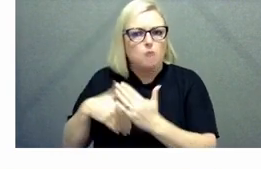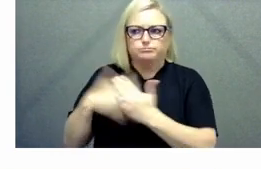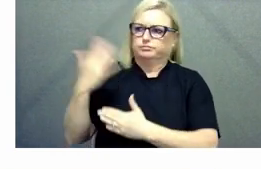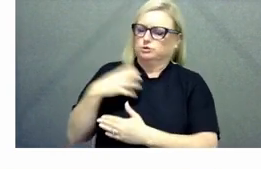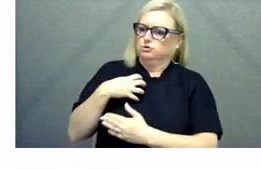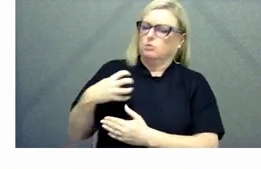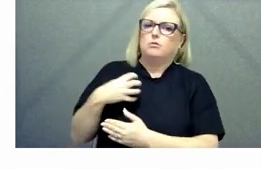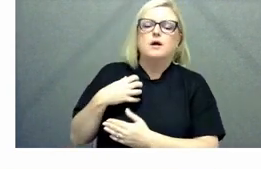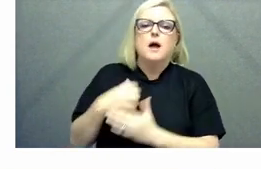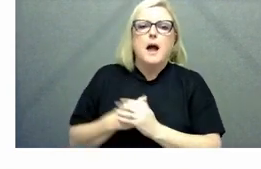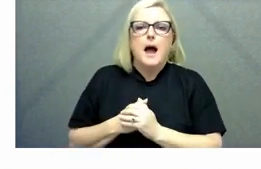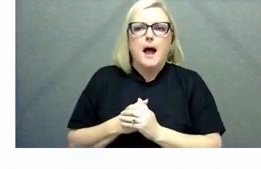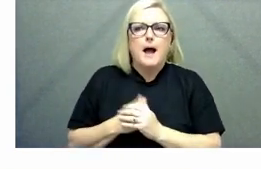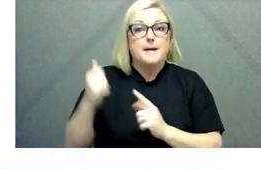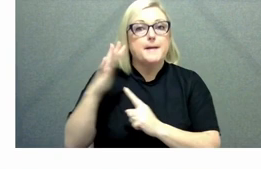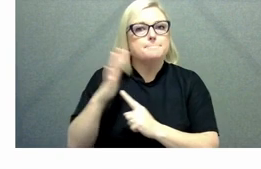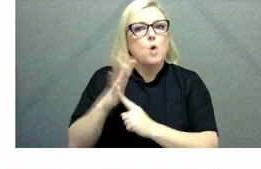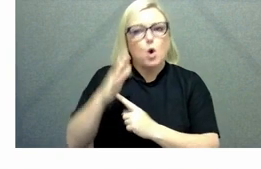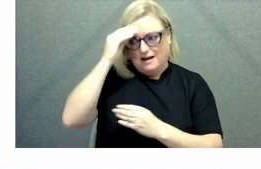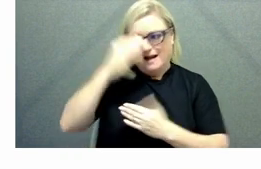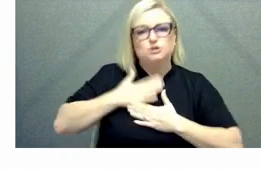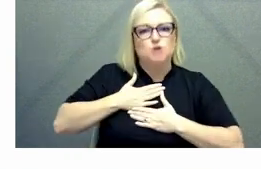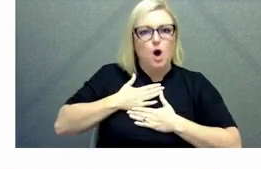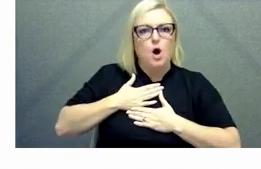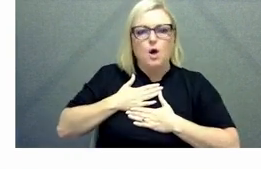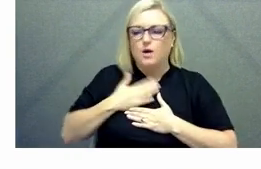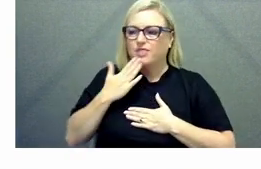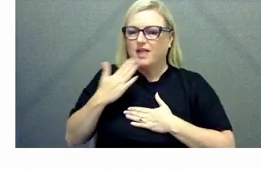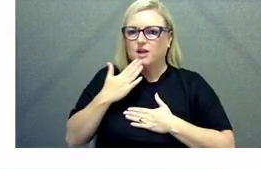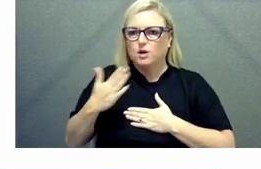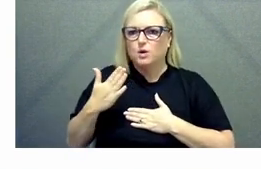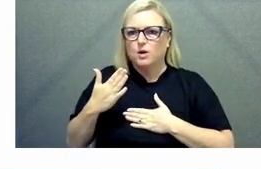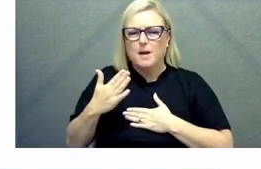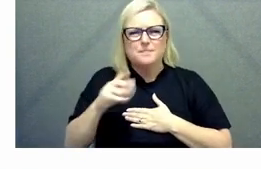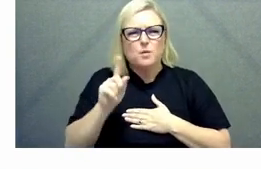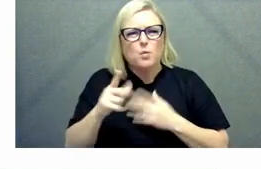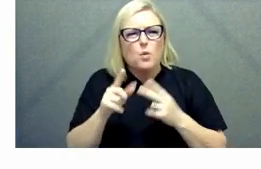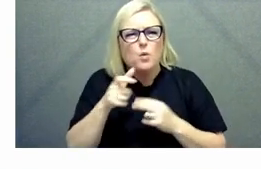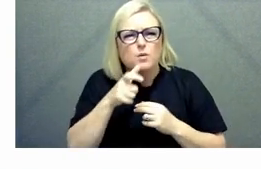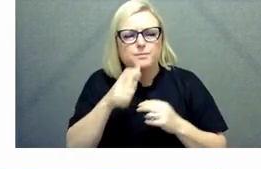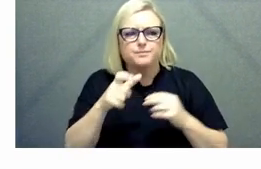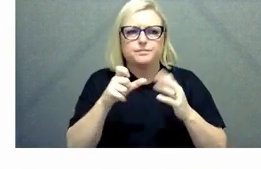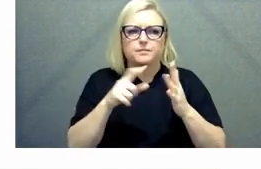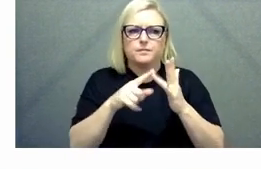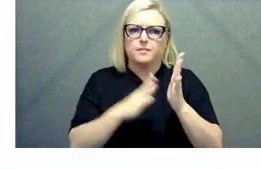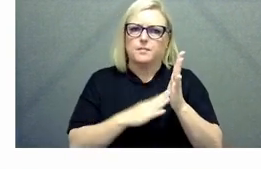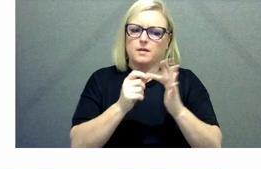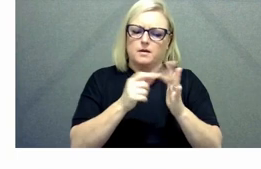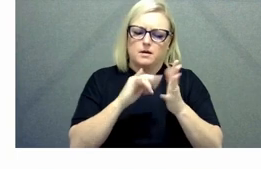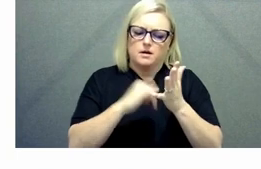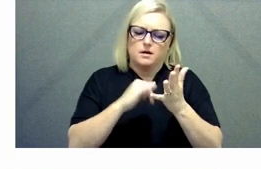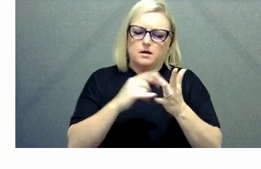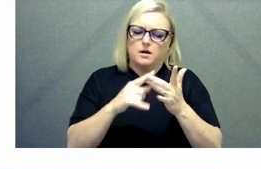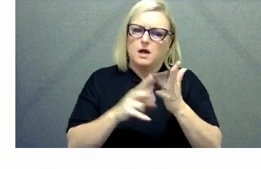know that as well as about the the capability what was that compassionate compassionate foundations